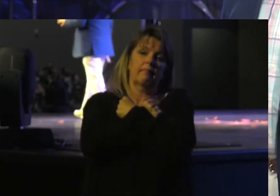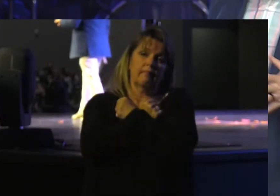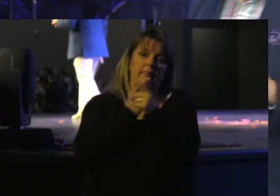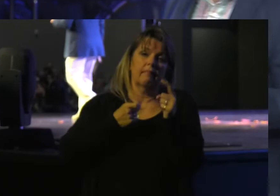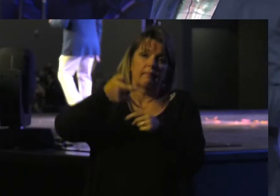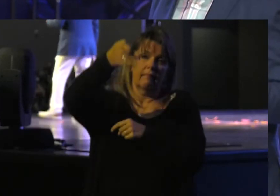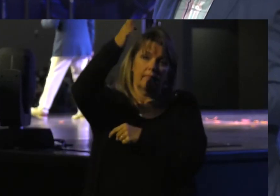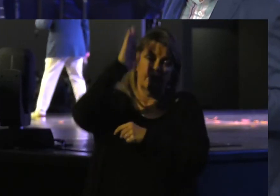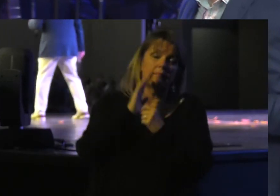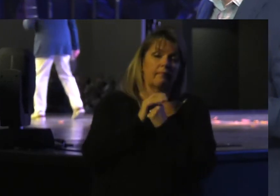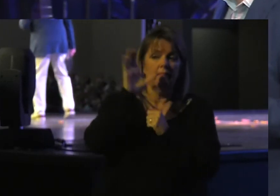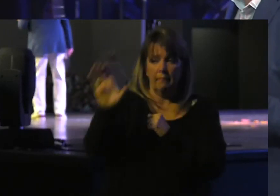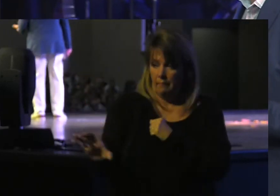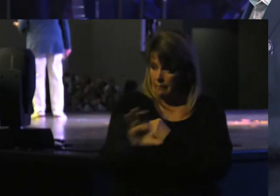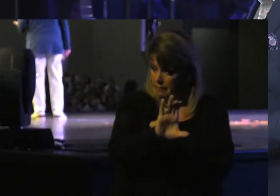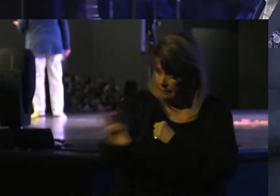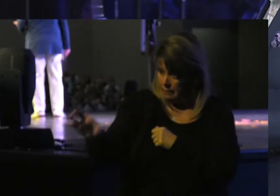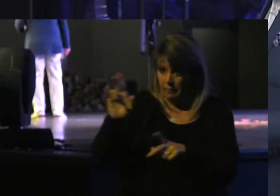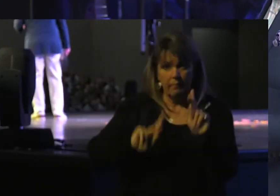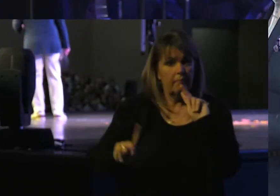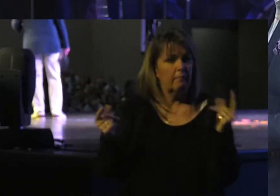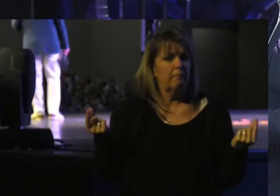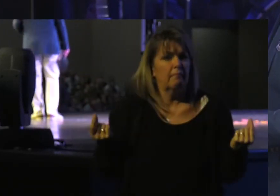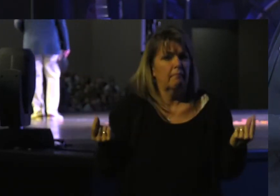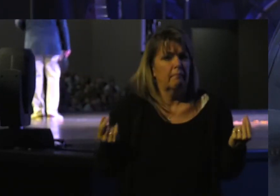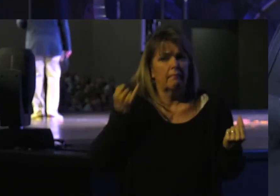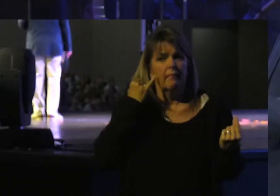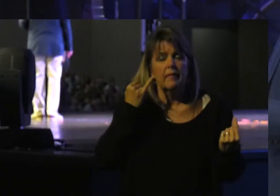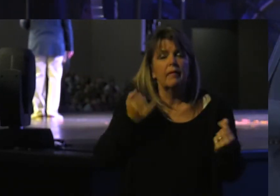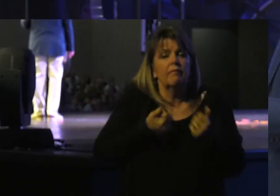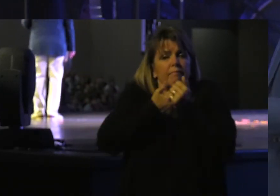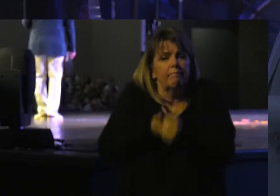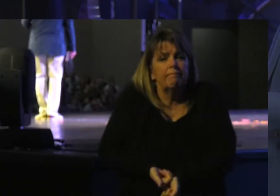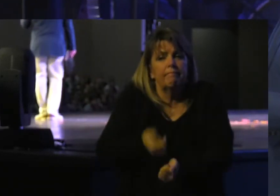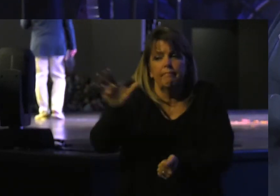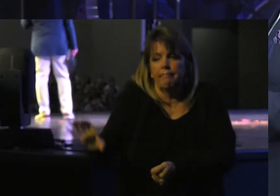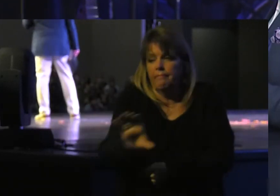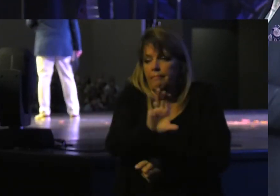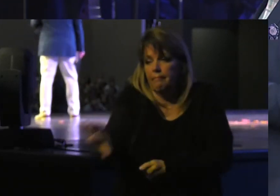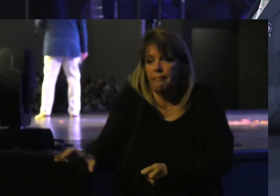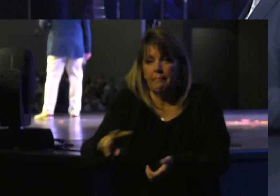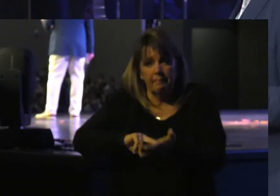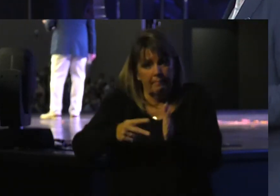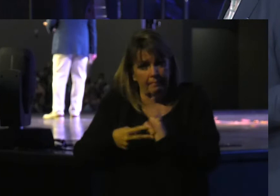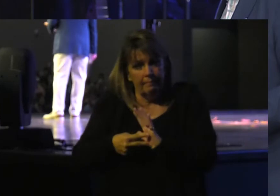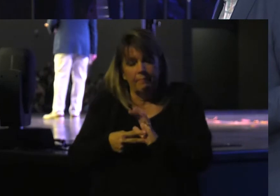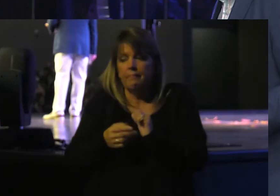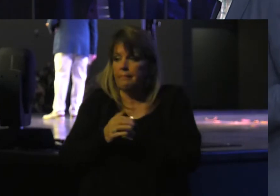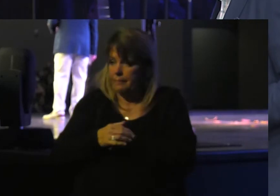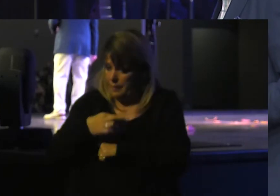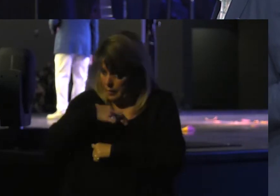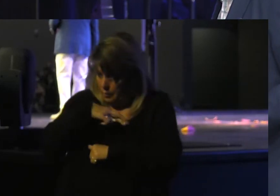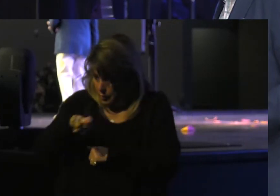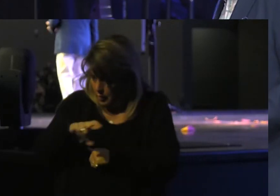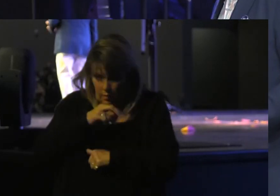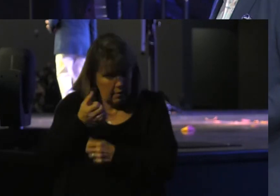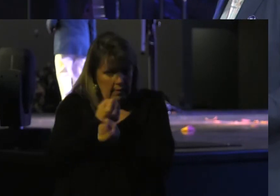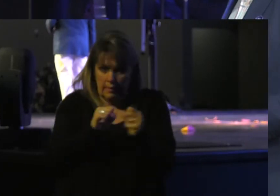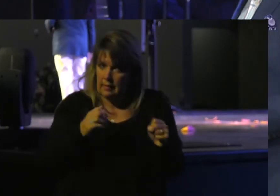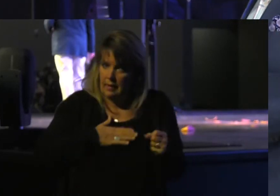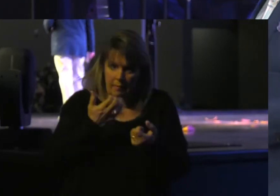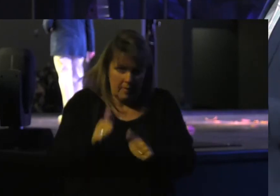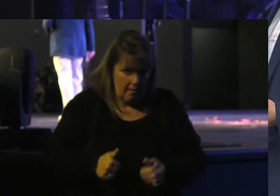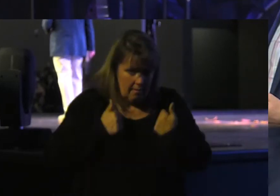So what Should cross People do If you're A cross Person Which means You would Say religion Has not Saved my Life